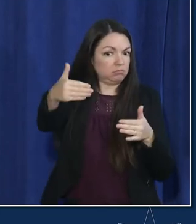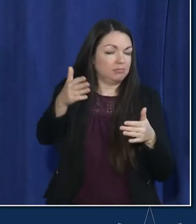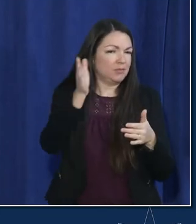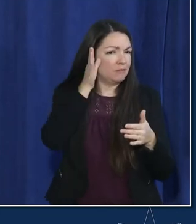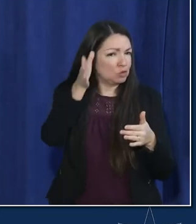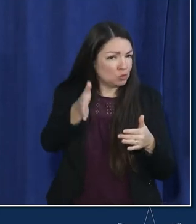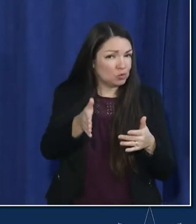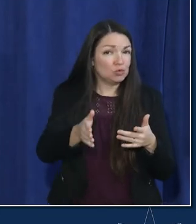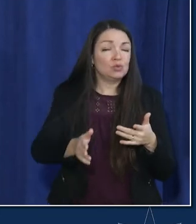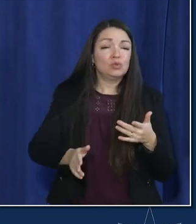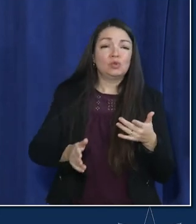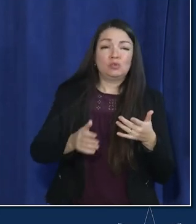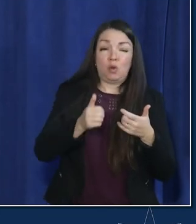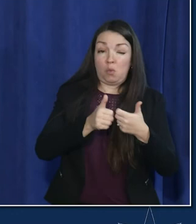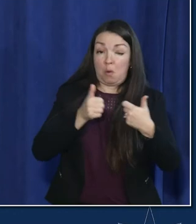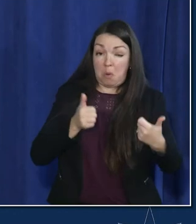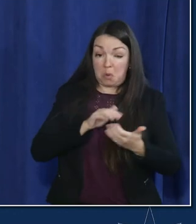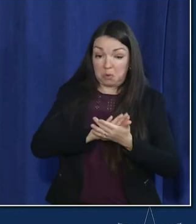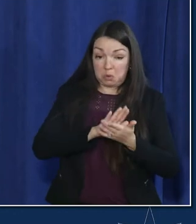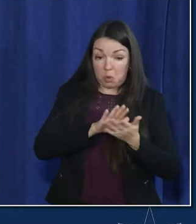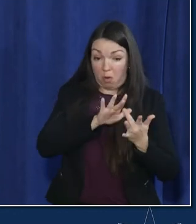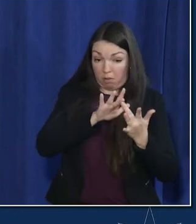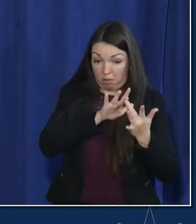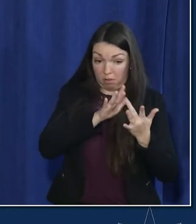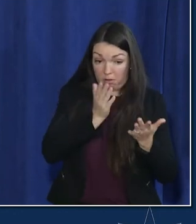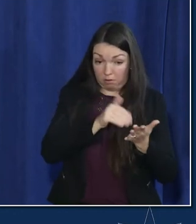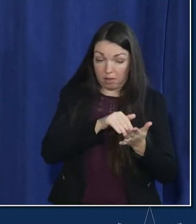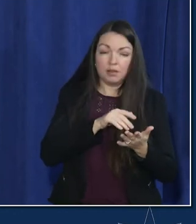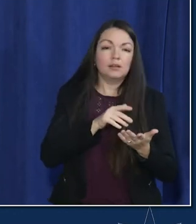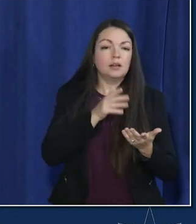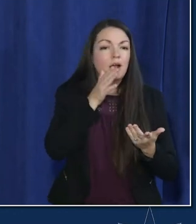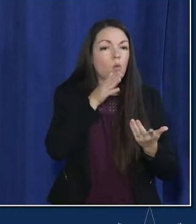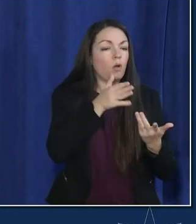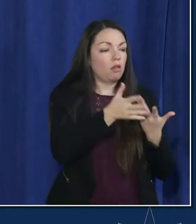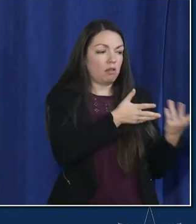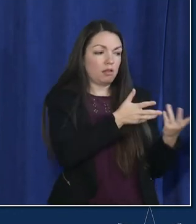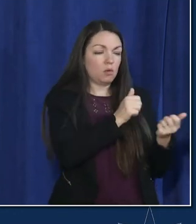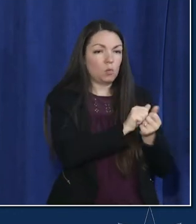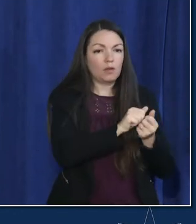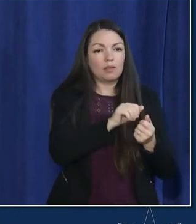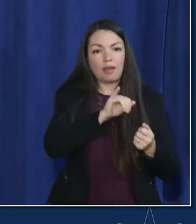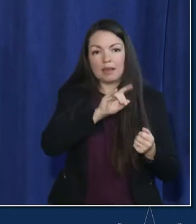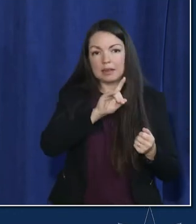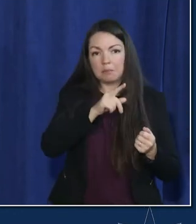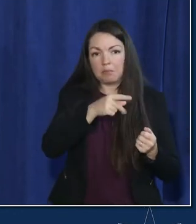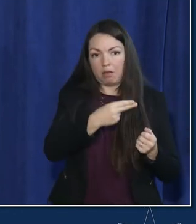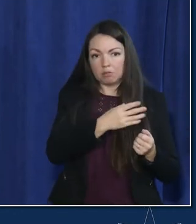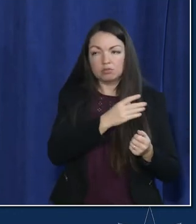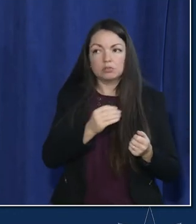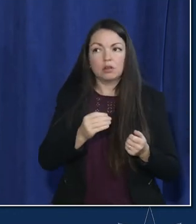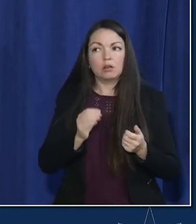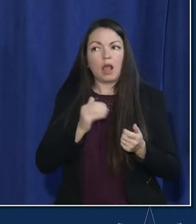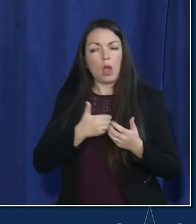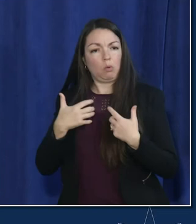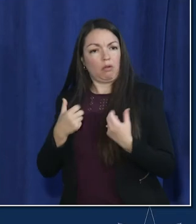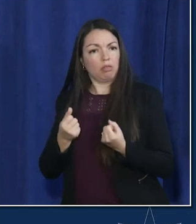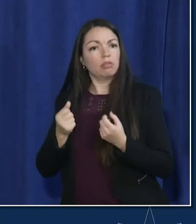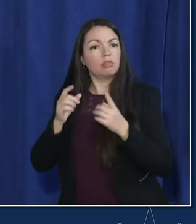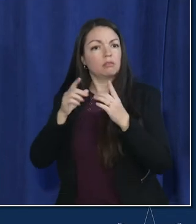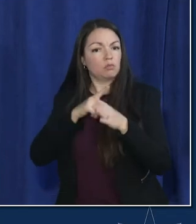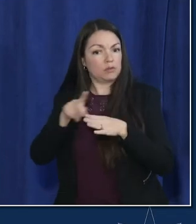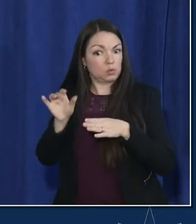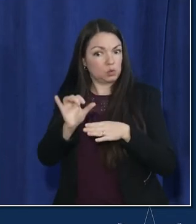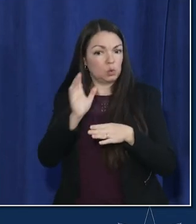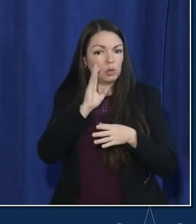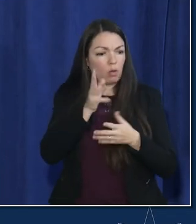do it in concert with dr awadi our health professionals both at cdph as well as our own health professionals and we'll be prepared we'll be prepared